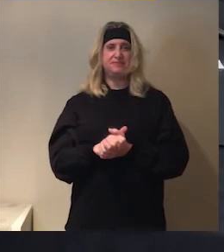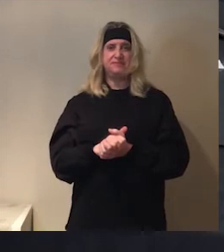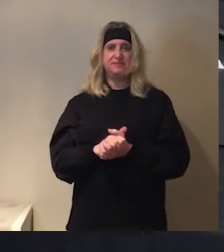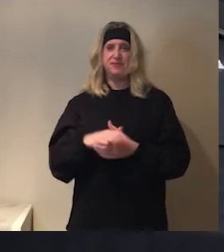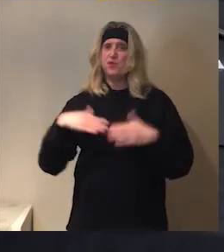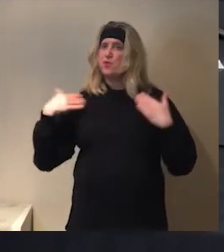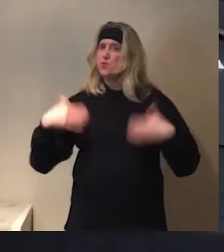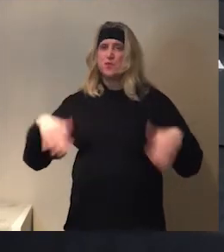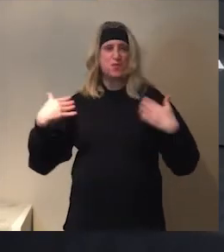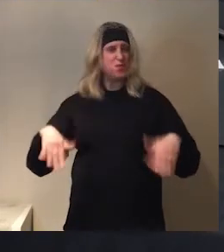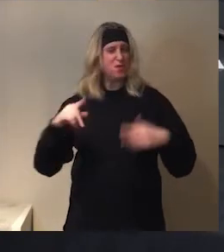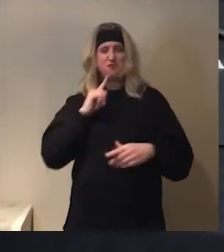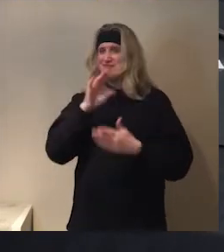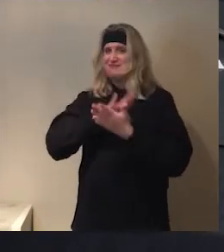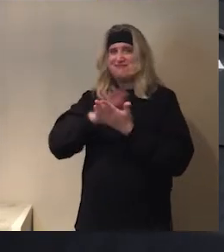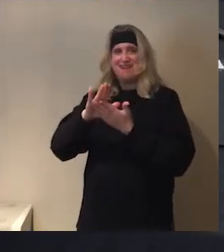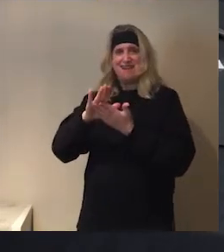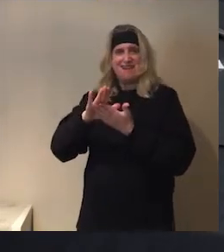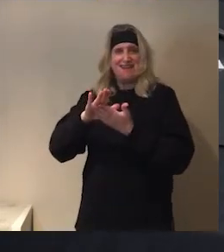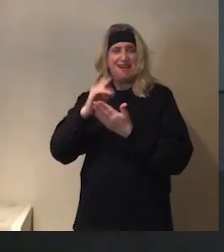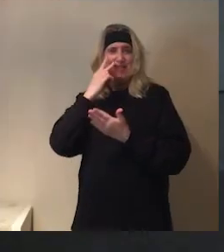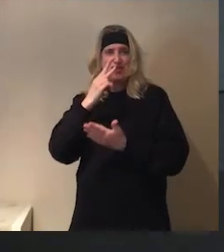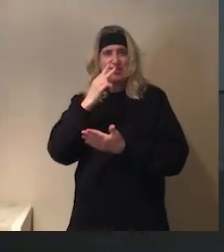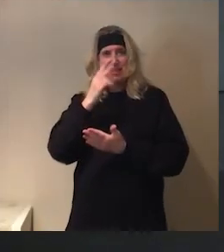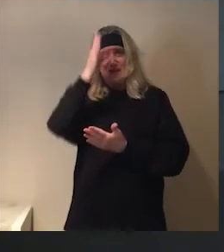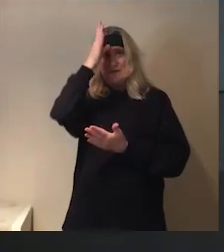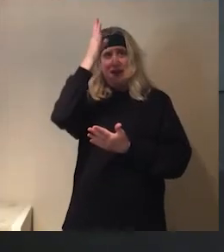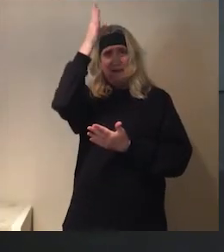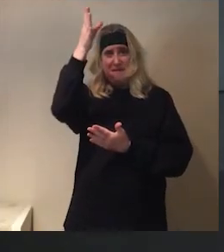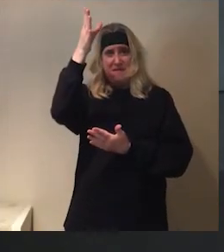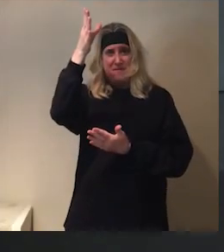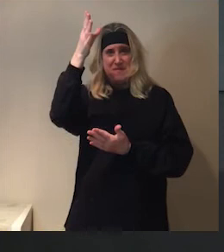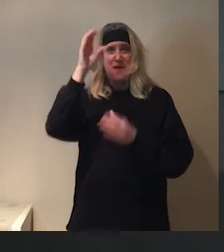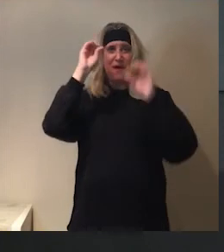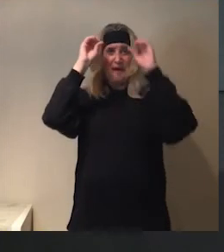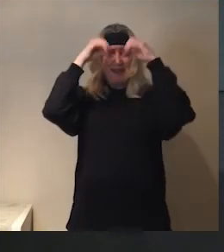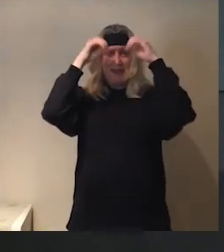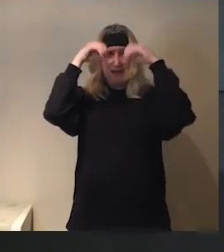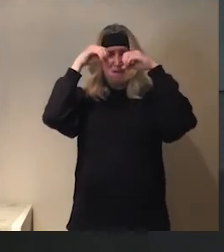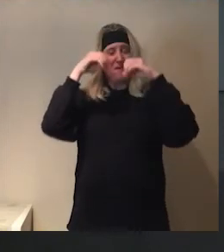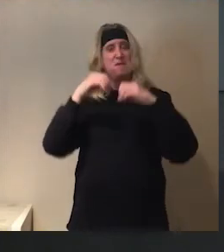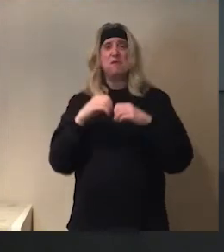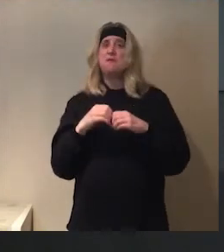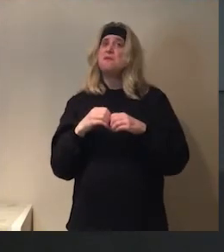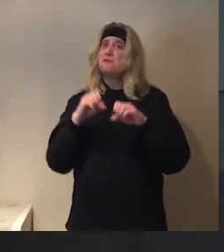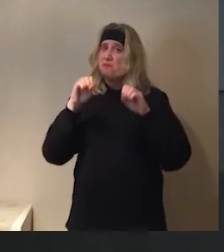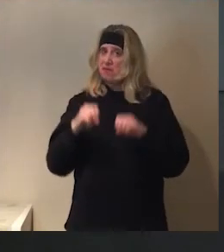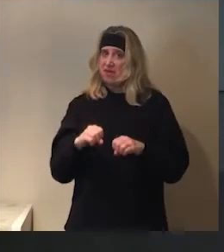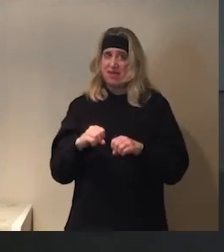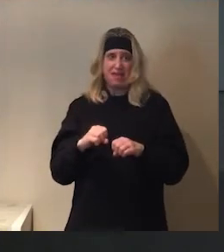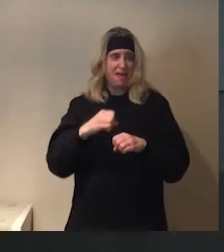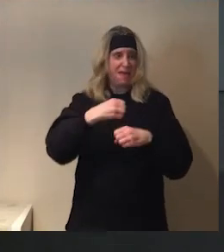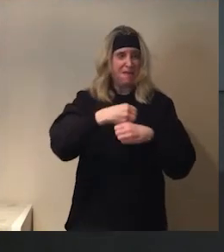Wow, that's very nice. It looks like Grandpa Eboo. Grandpa. Owl. Well, we can make the